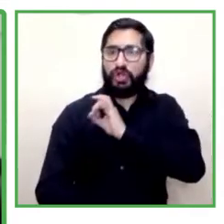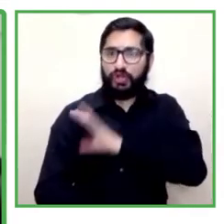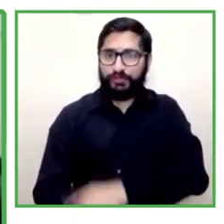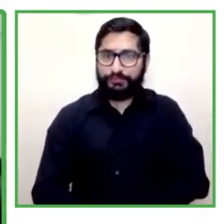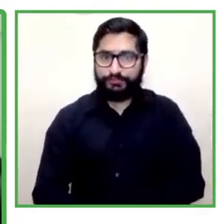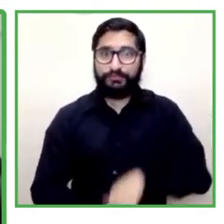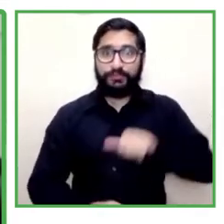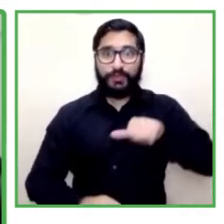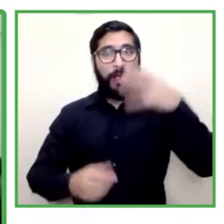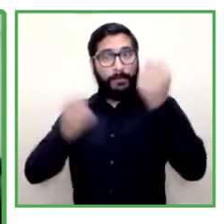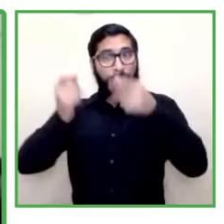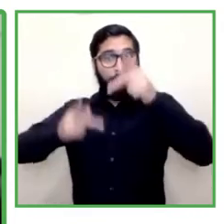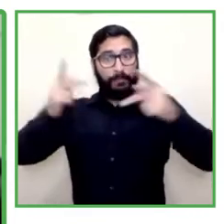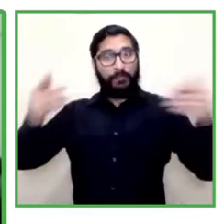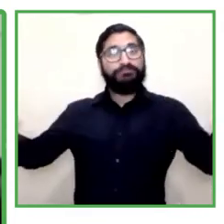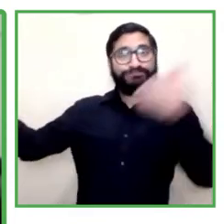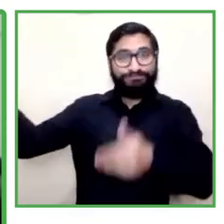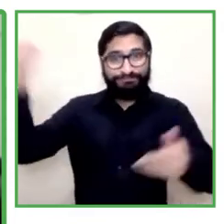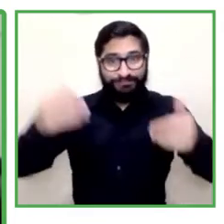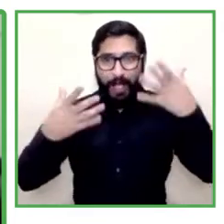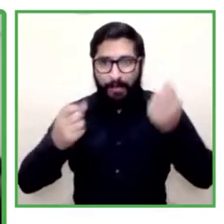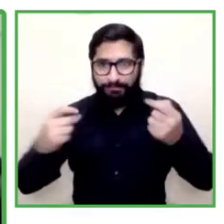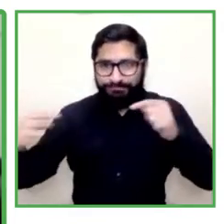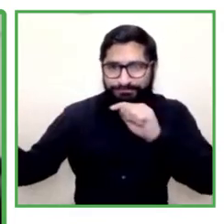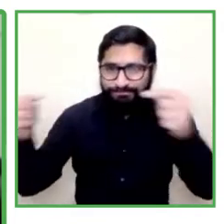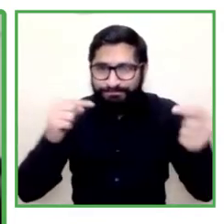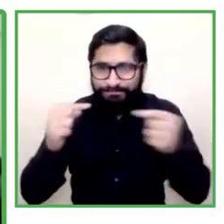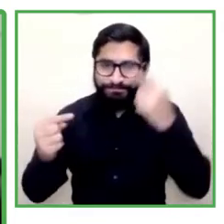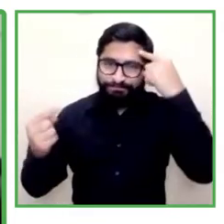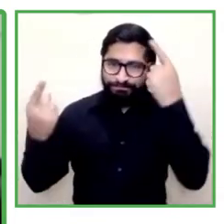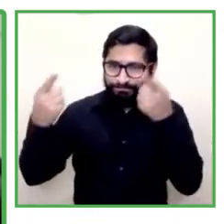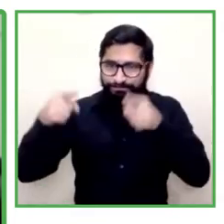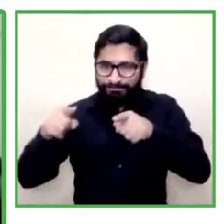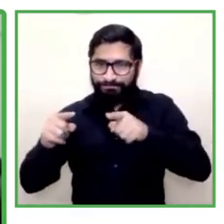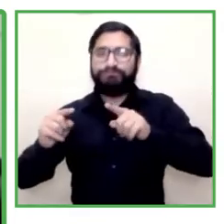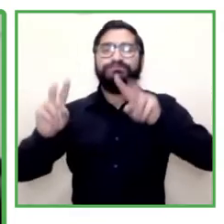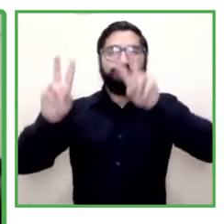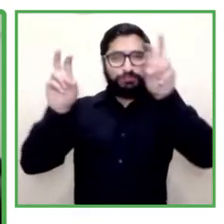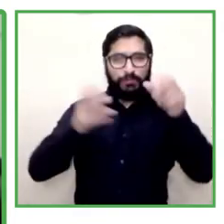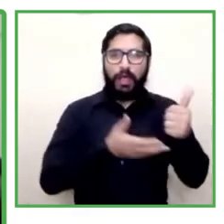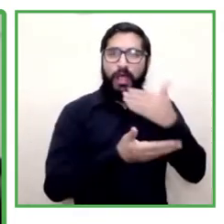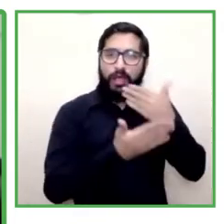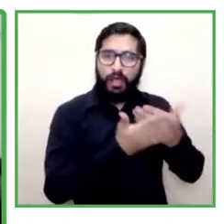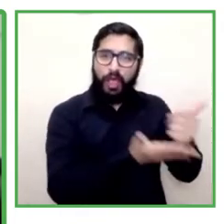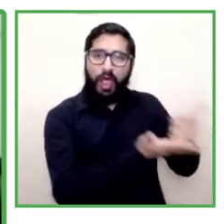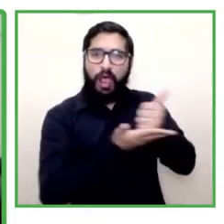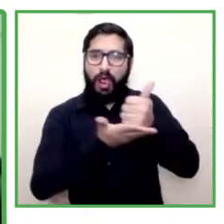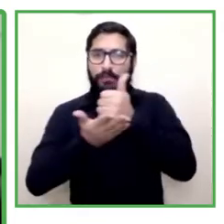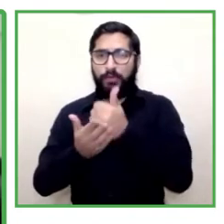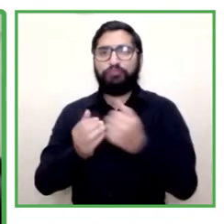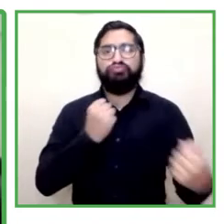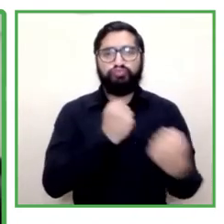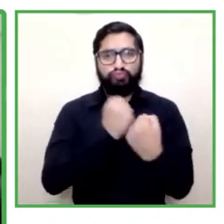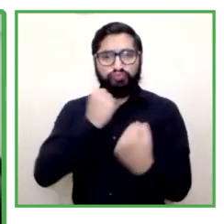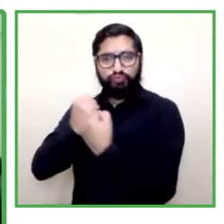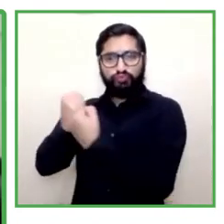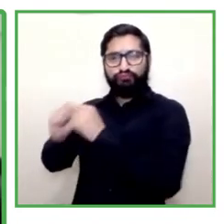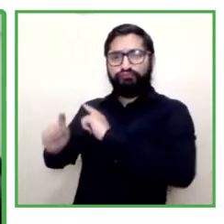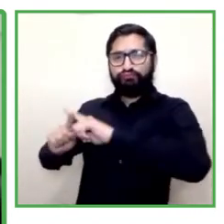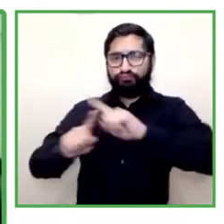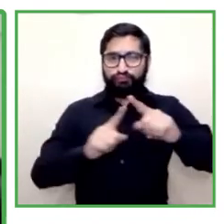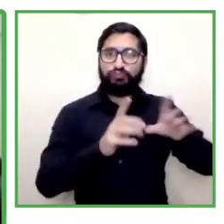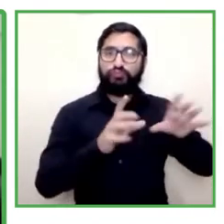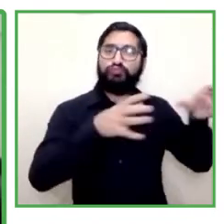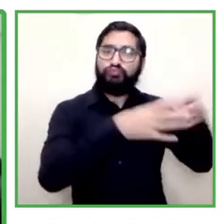received collaboration from many of the speakers here today because we hope to generate competencies for inclusion in municipalities